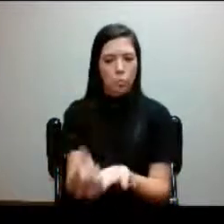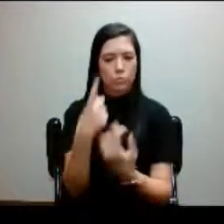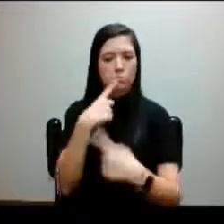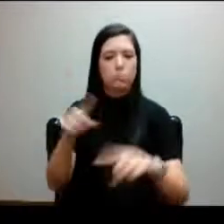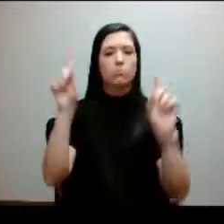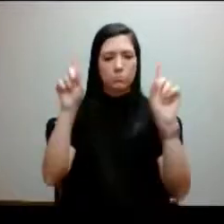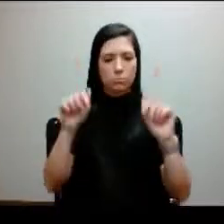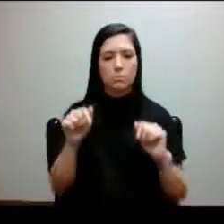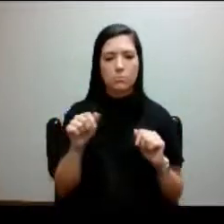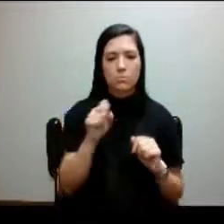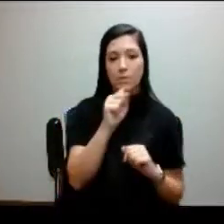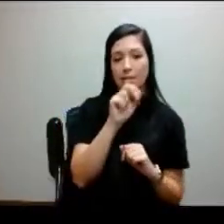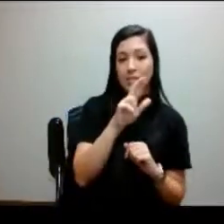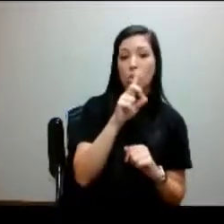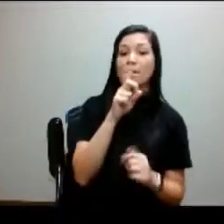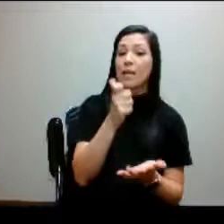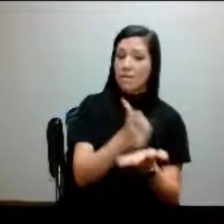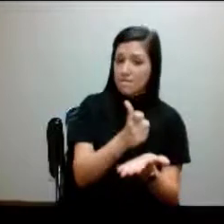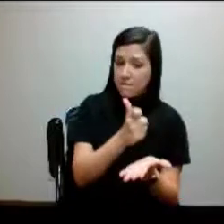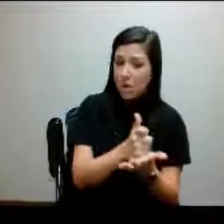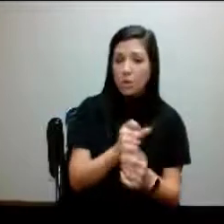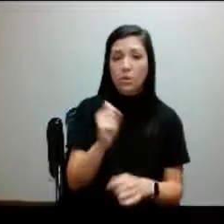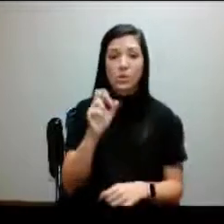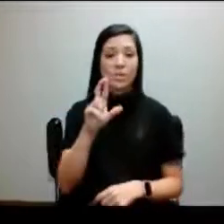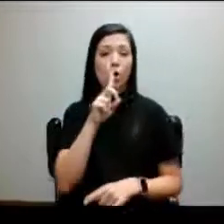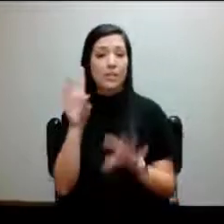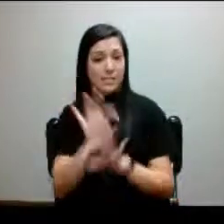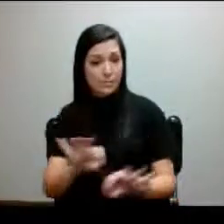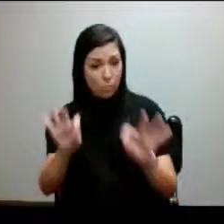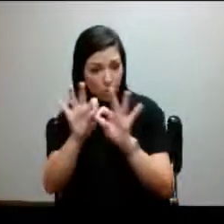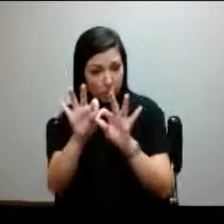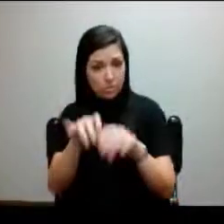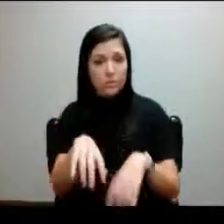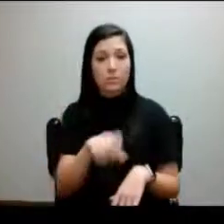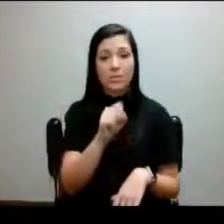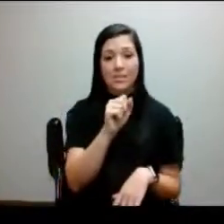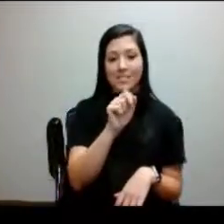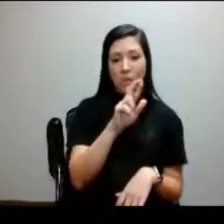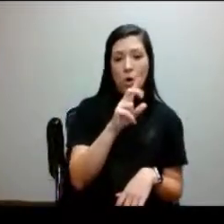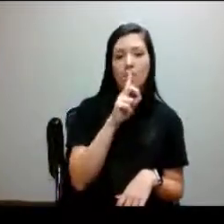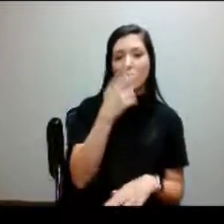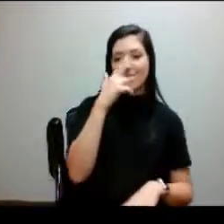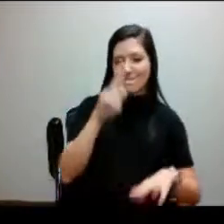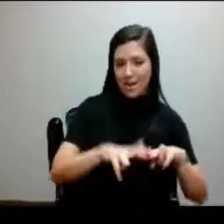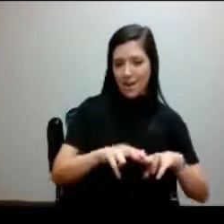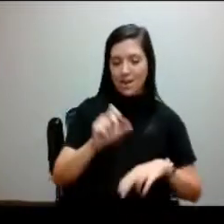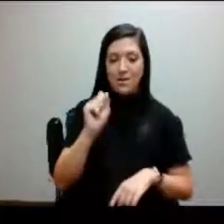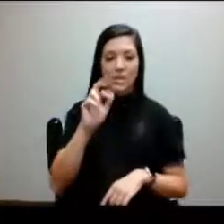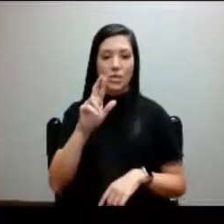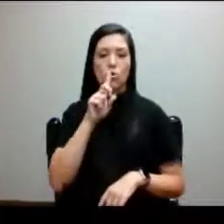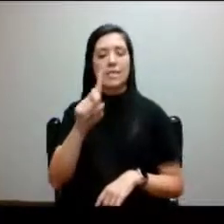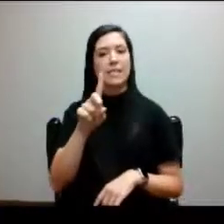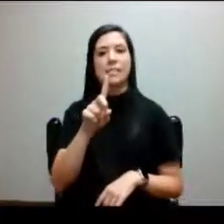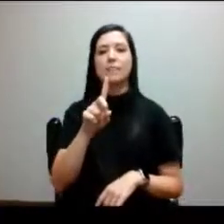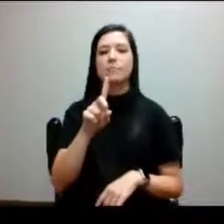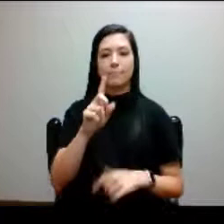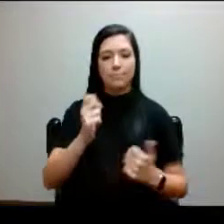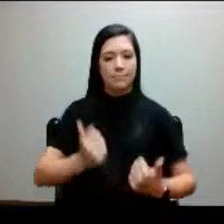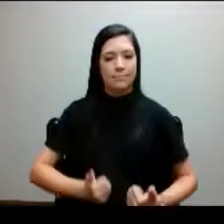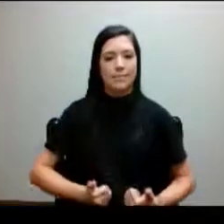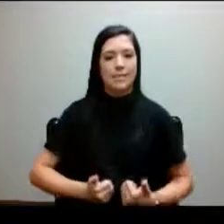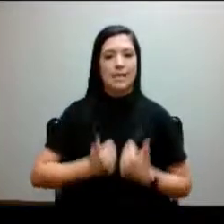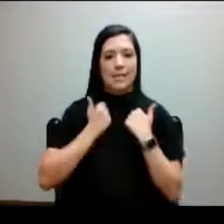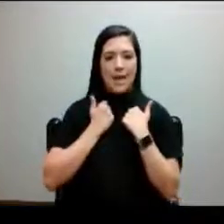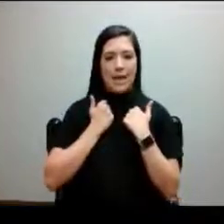go. SAR is helpful. SAR is important. SAR is fun. SAR is a